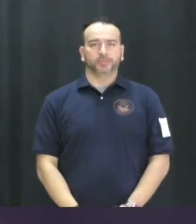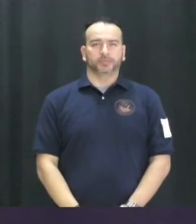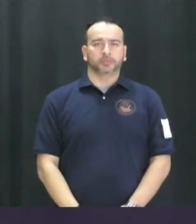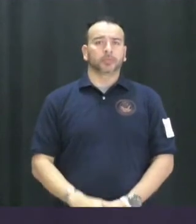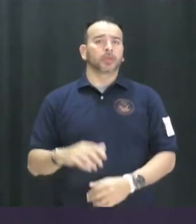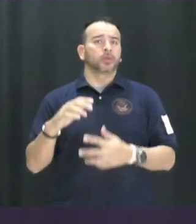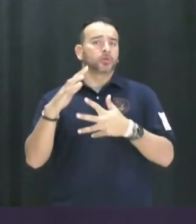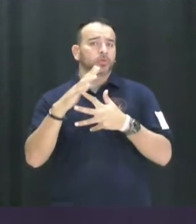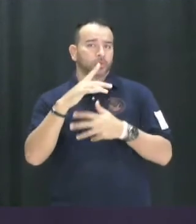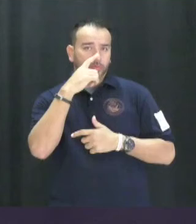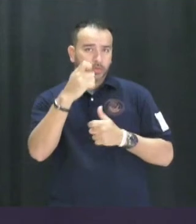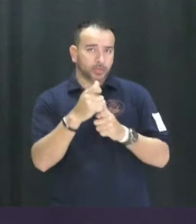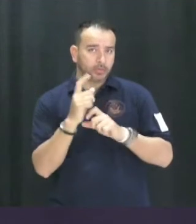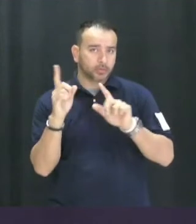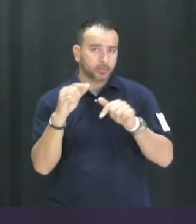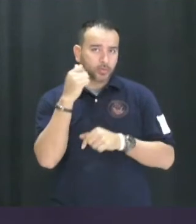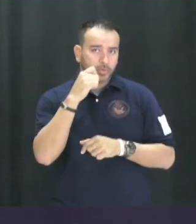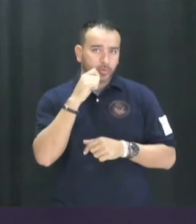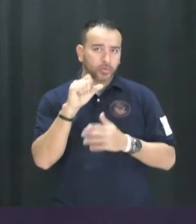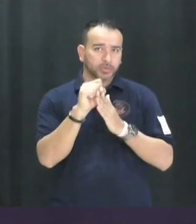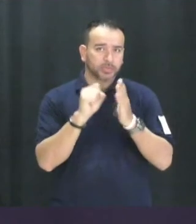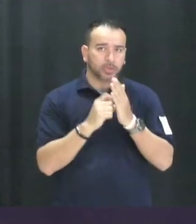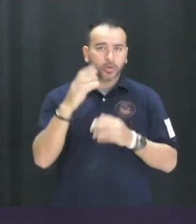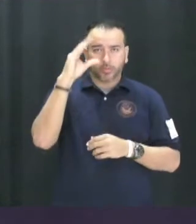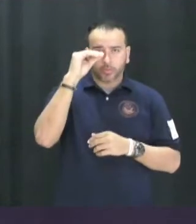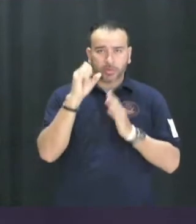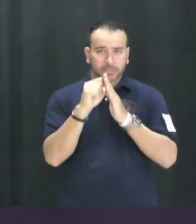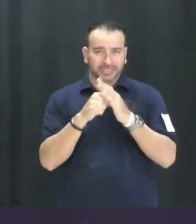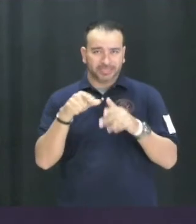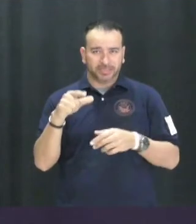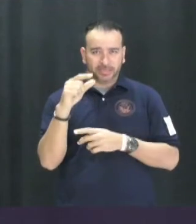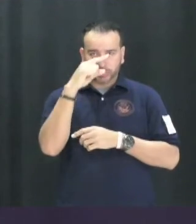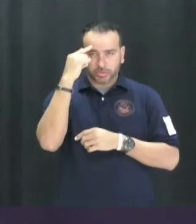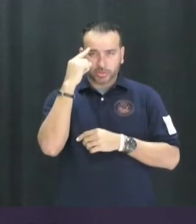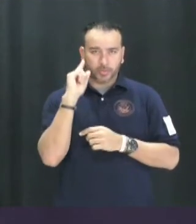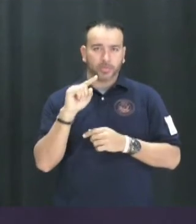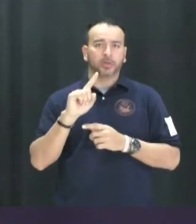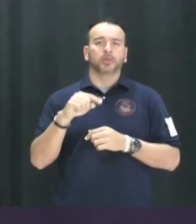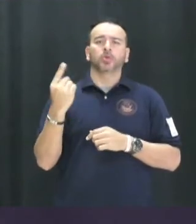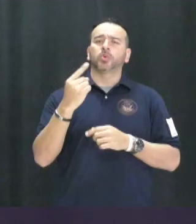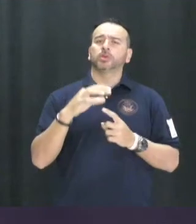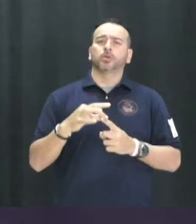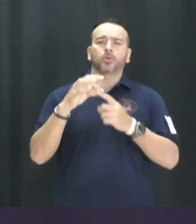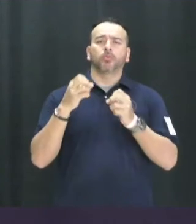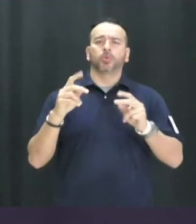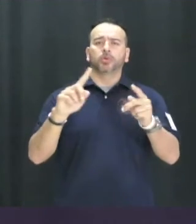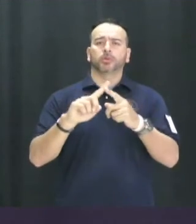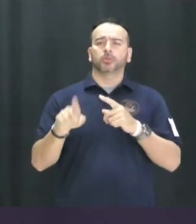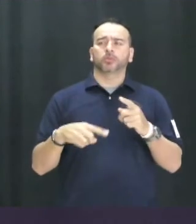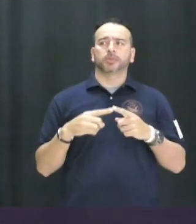Juniors, are you interested in attending Girls State or Boys State this summer? Boys and Girls State is a unique opportunity where high